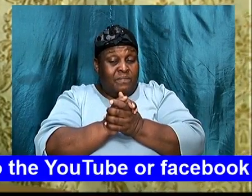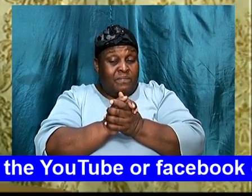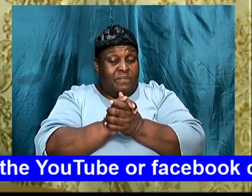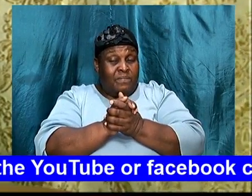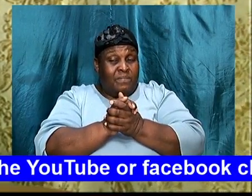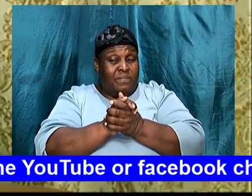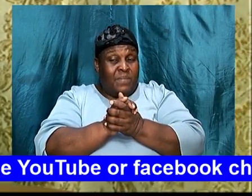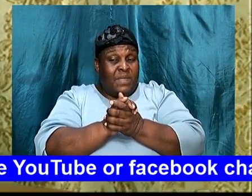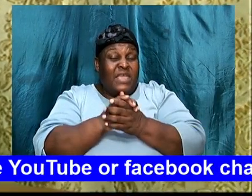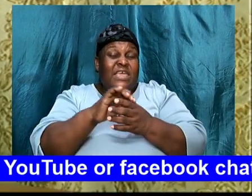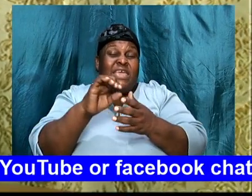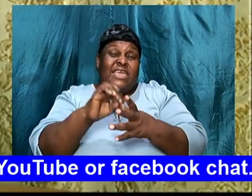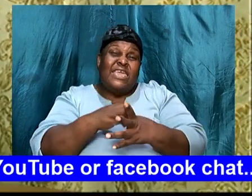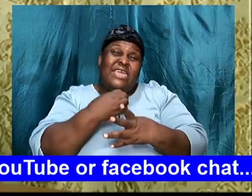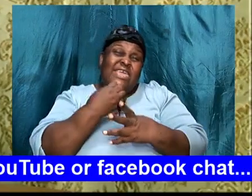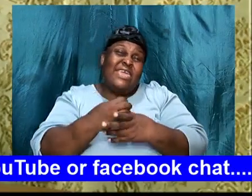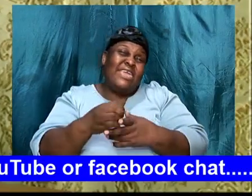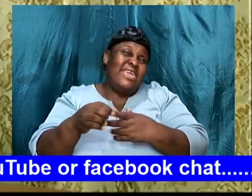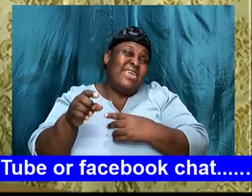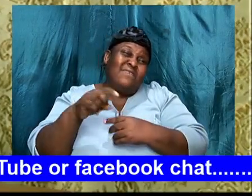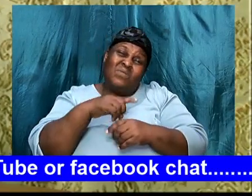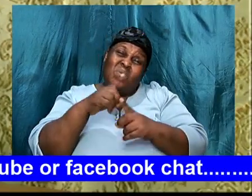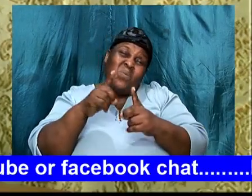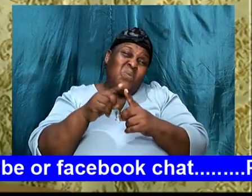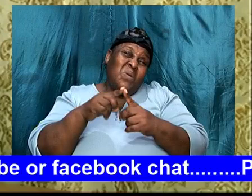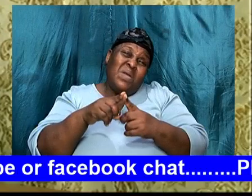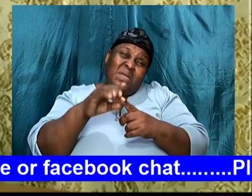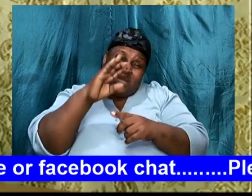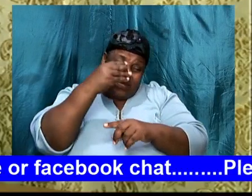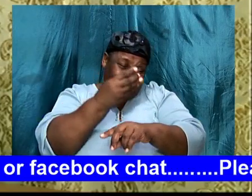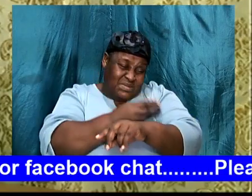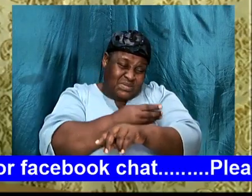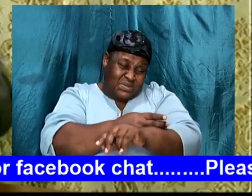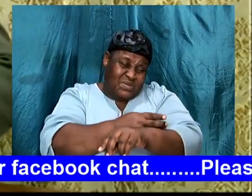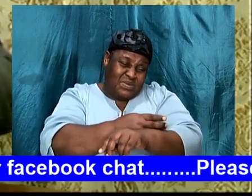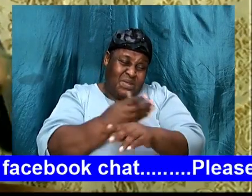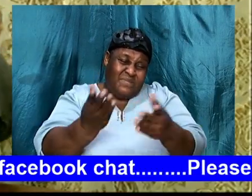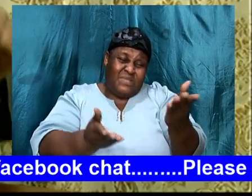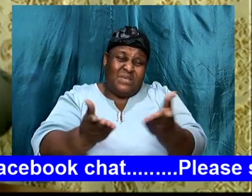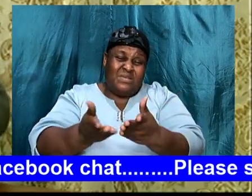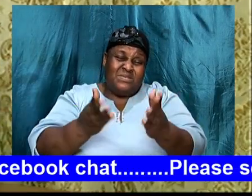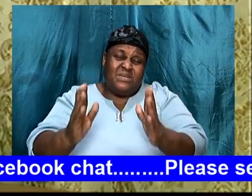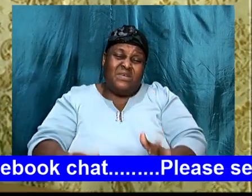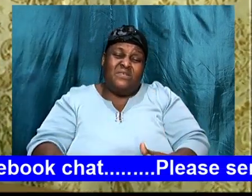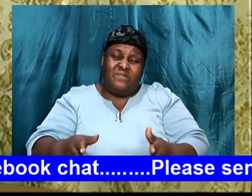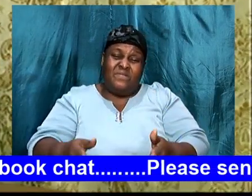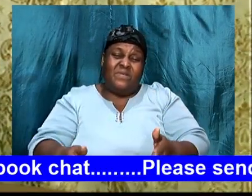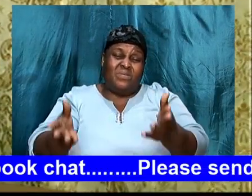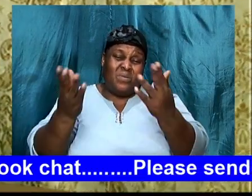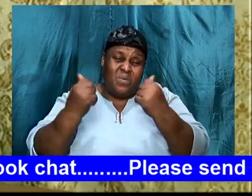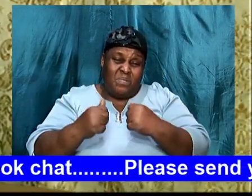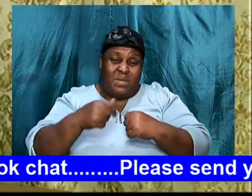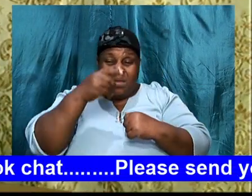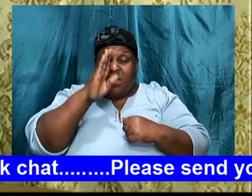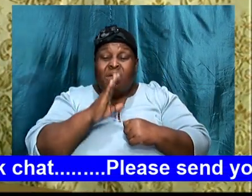and even when, the son of the man woman, came, God still told him, that look here,